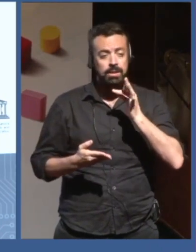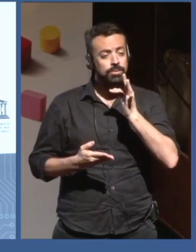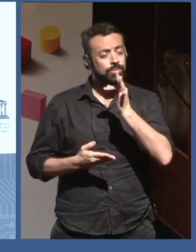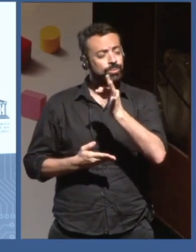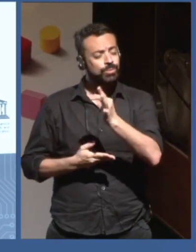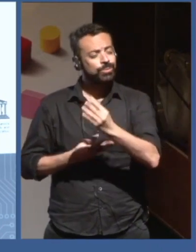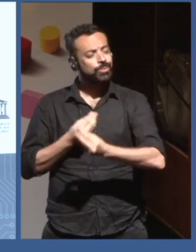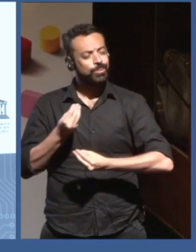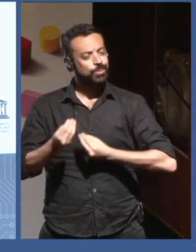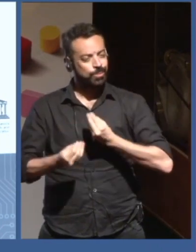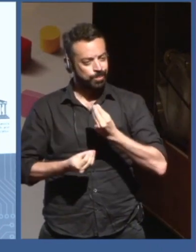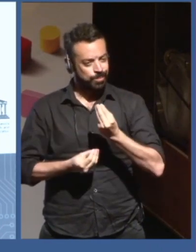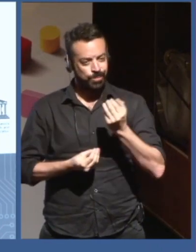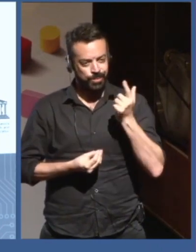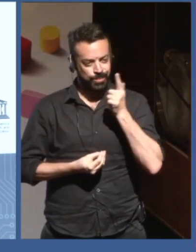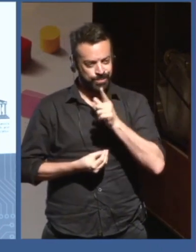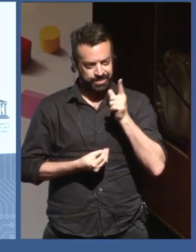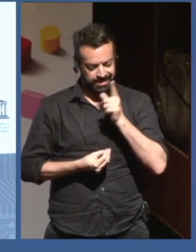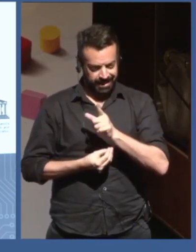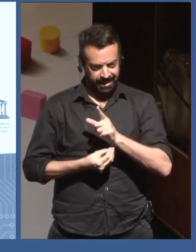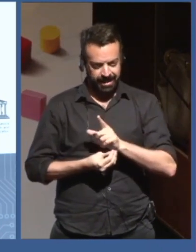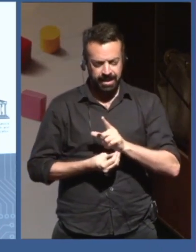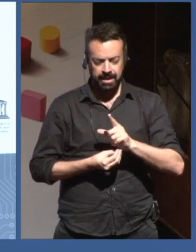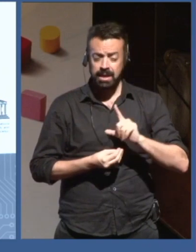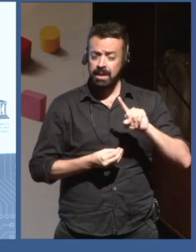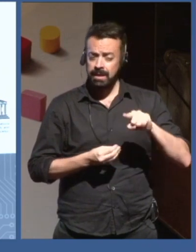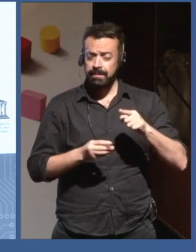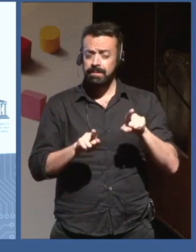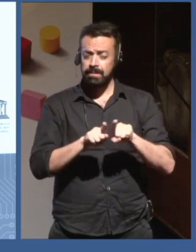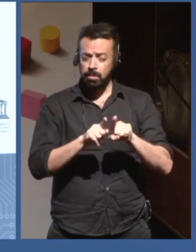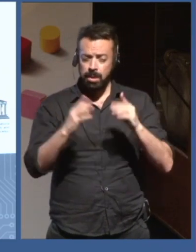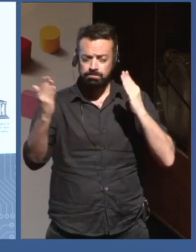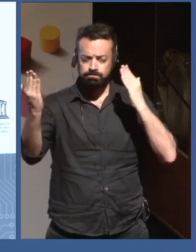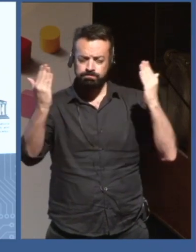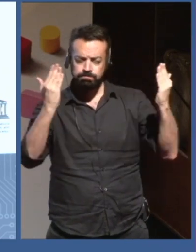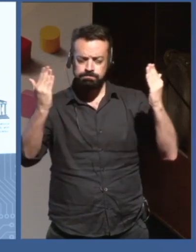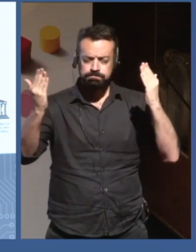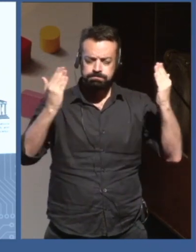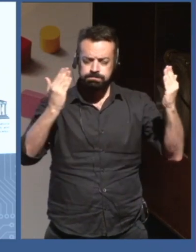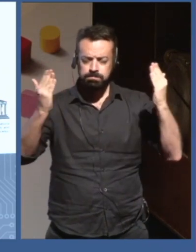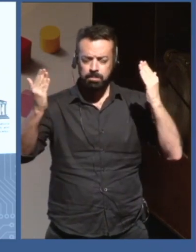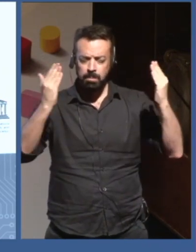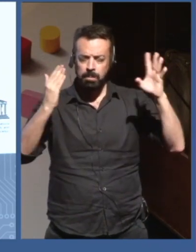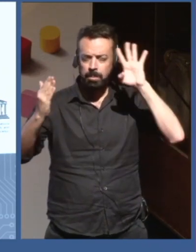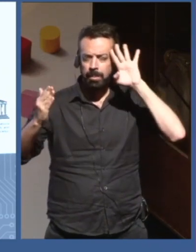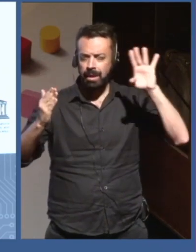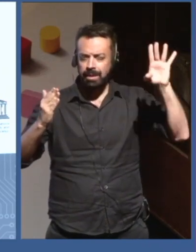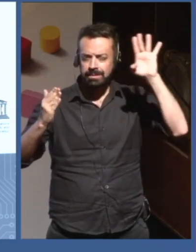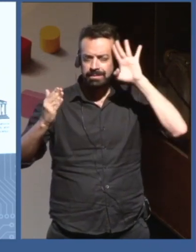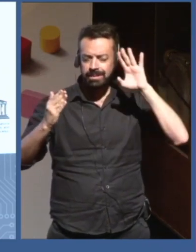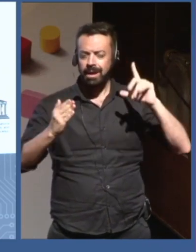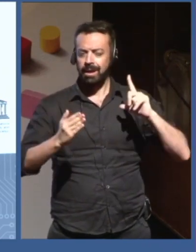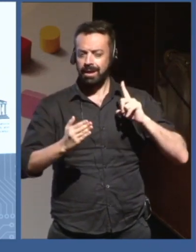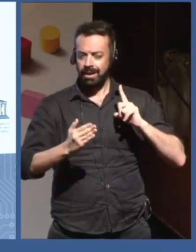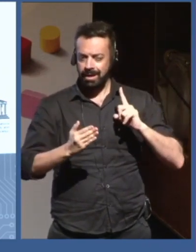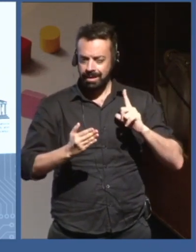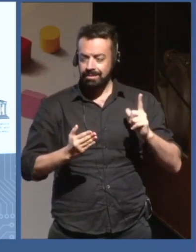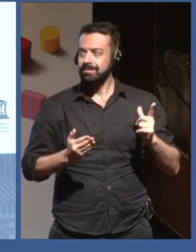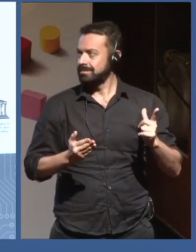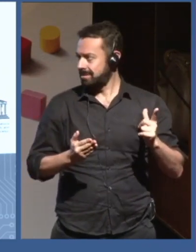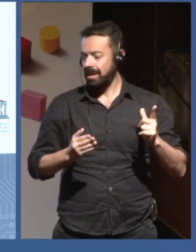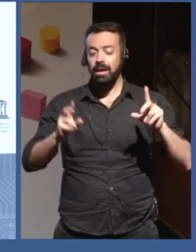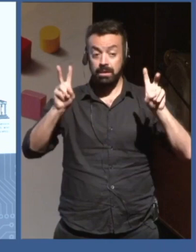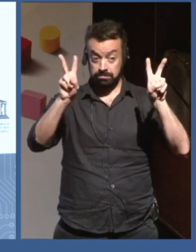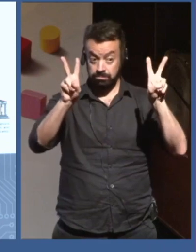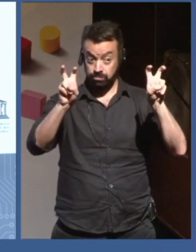I mean, you see the title. It's a very, very broad, very ambitious title. mean, it's not my title. That's the topic I was